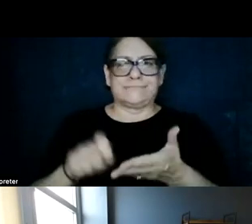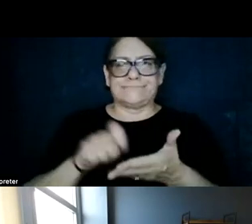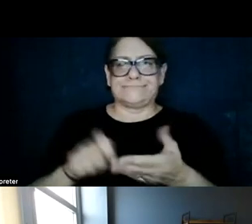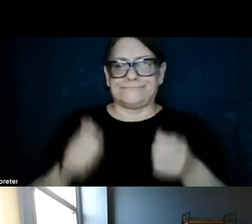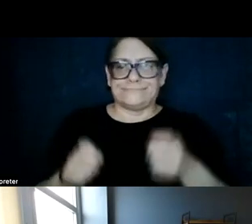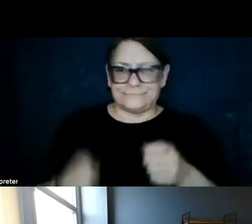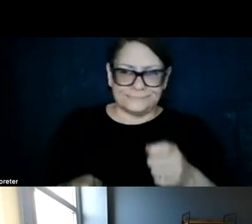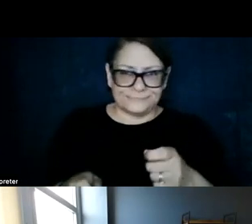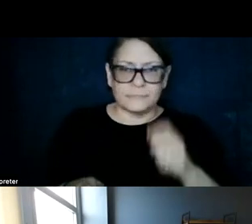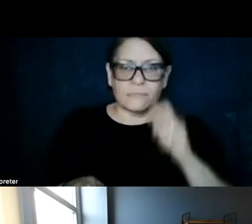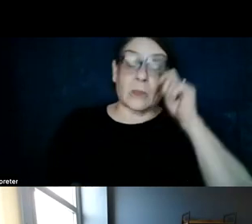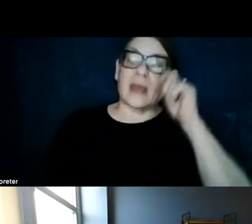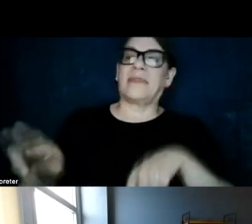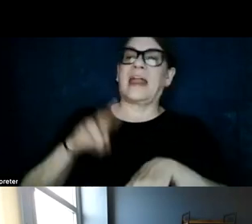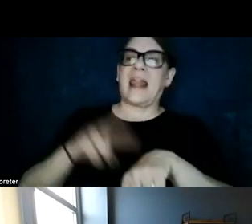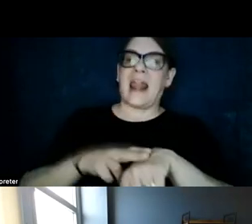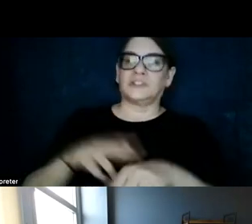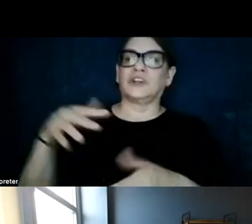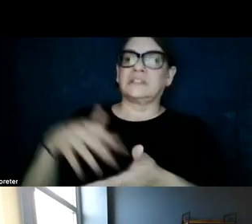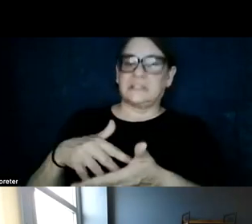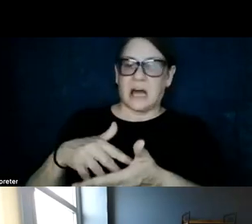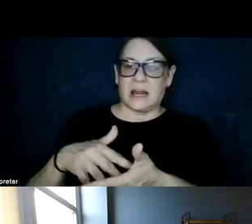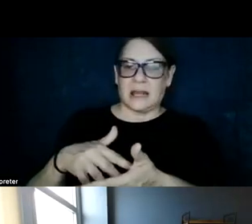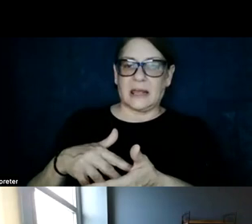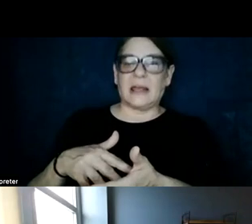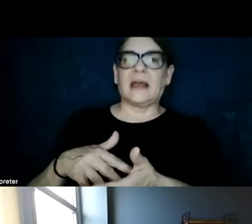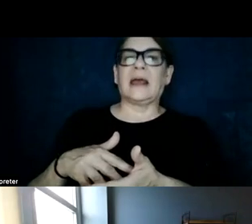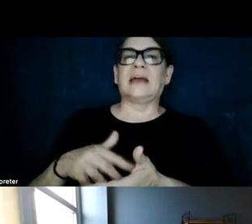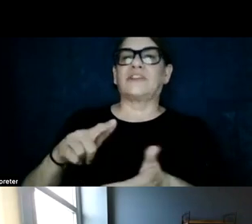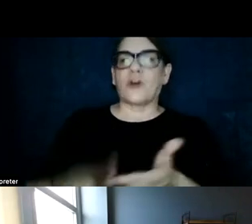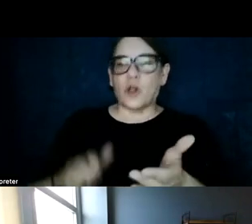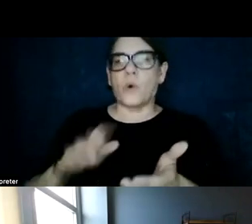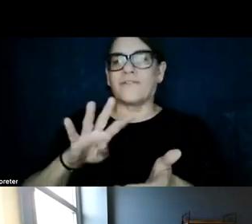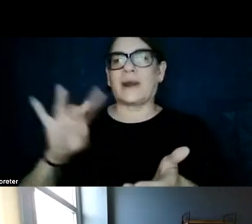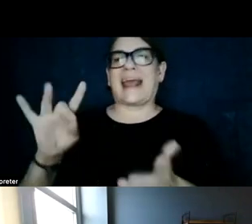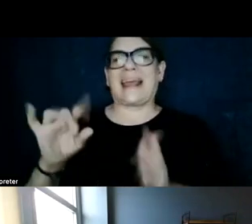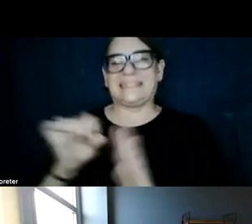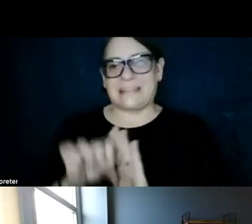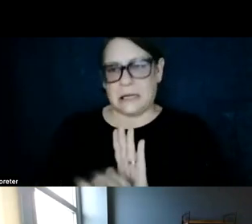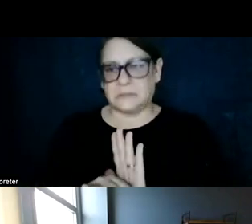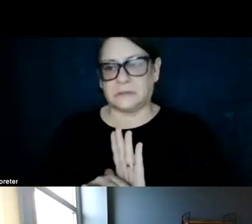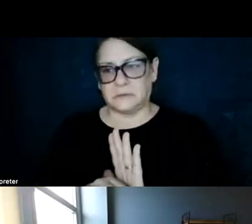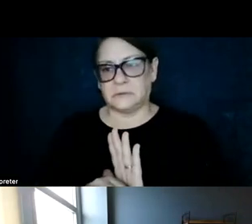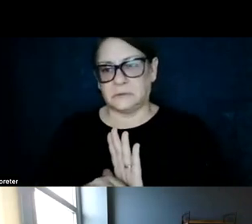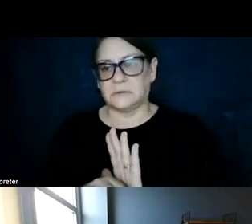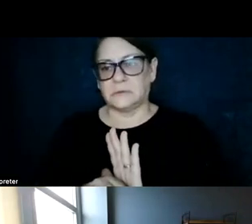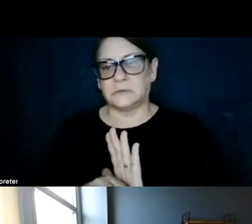And the national study, will say, even though it is national, it is the lower 48 states. And we